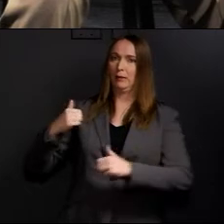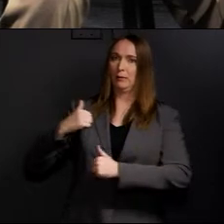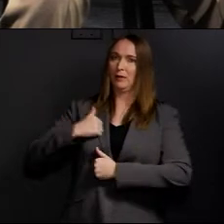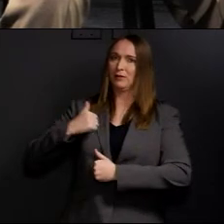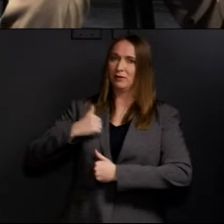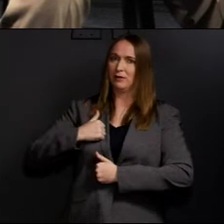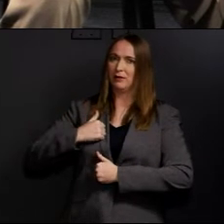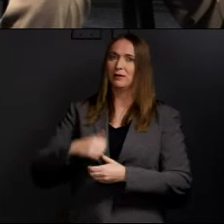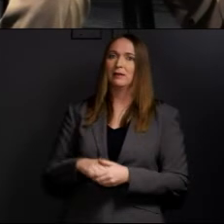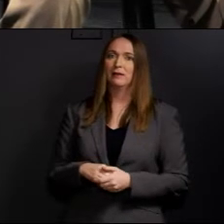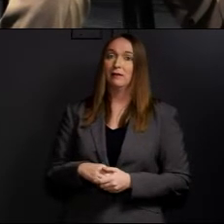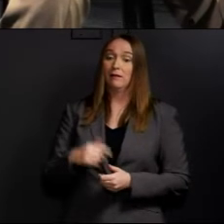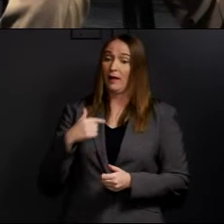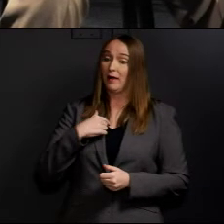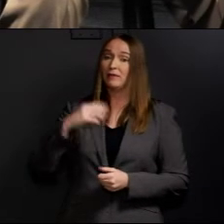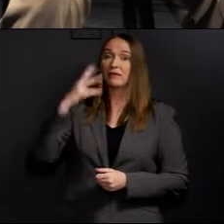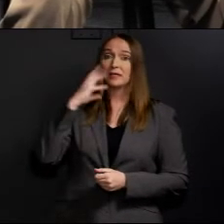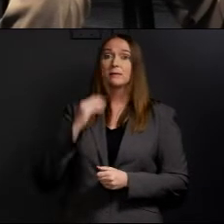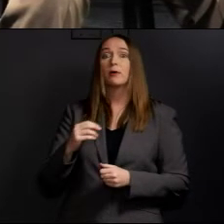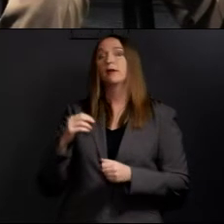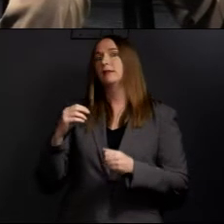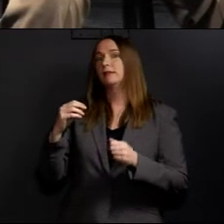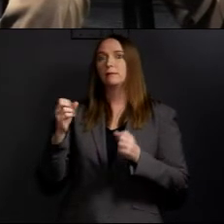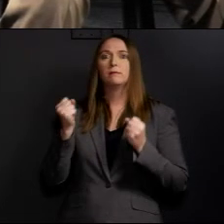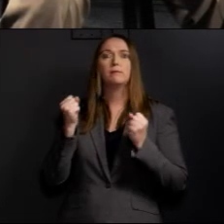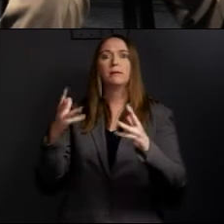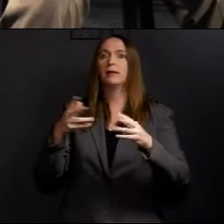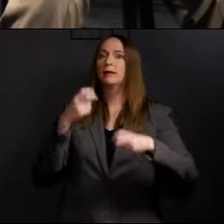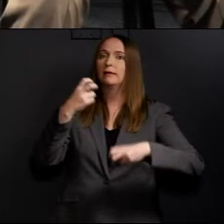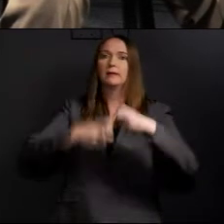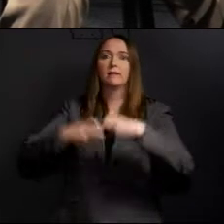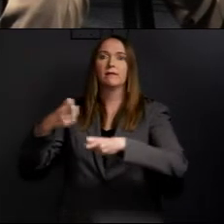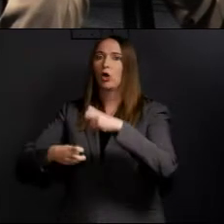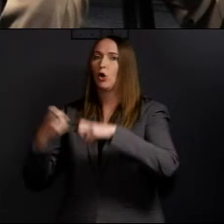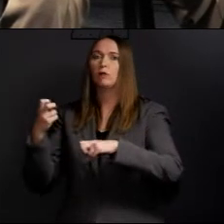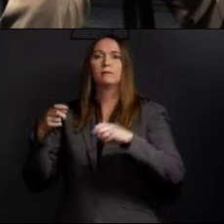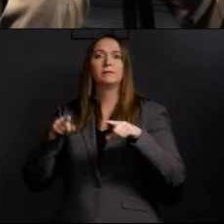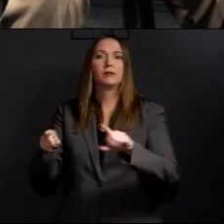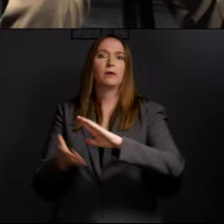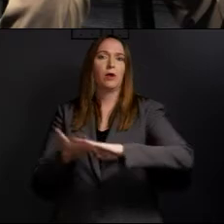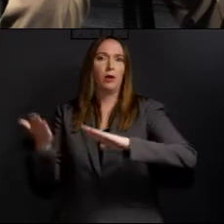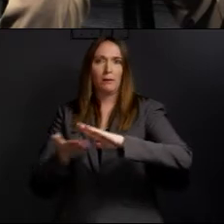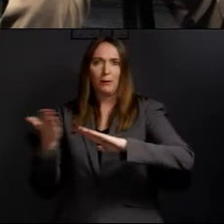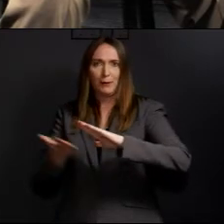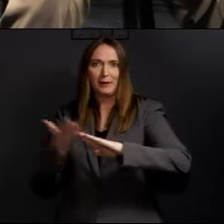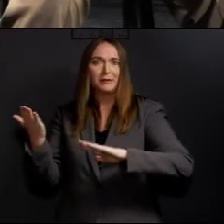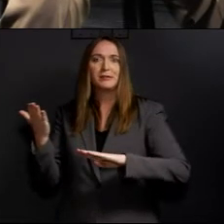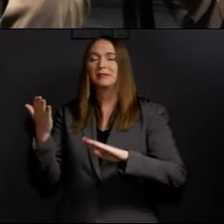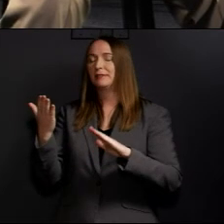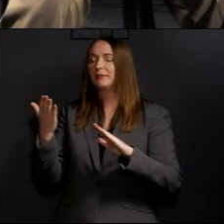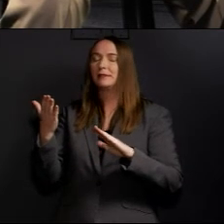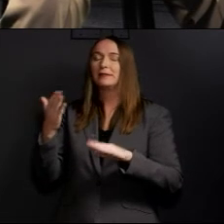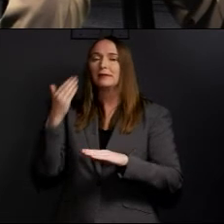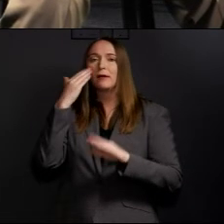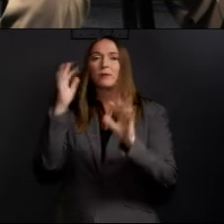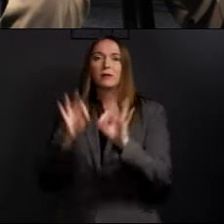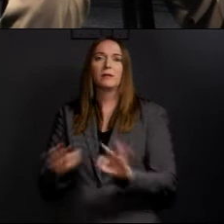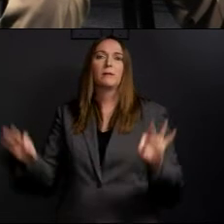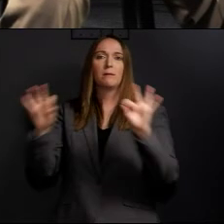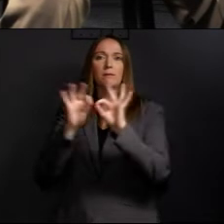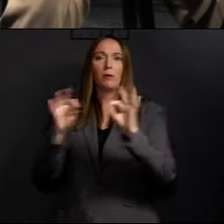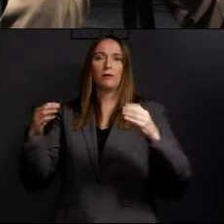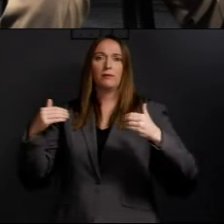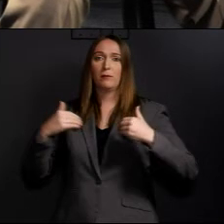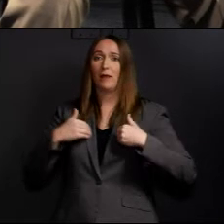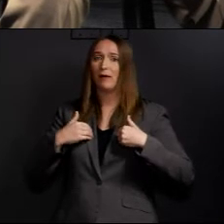lot of operations centers in very difficult times at wartime and peacetime, and it's always important to have one voice leading